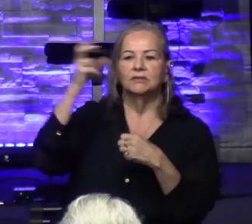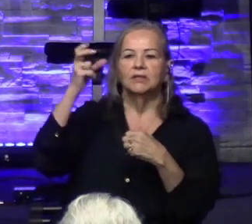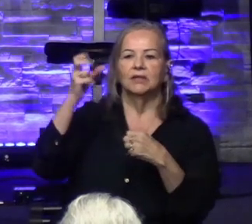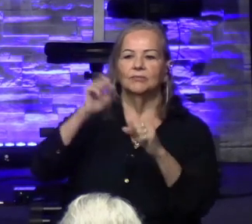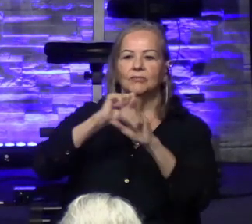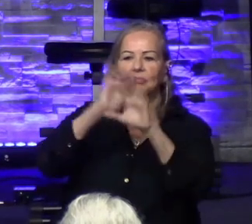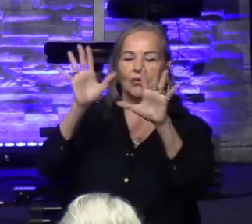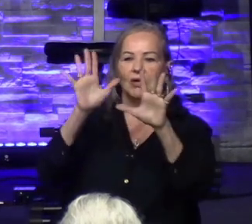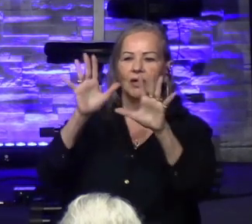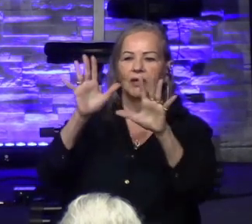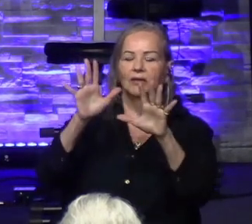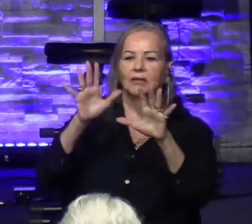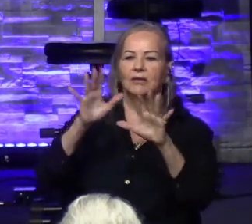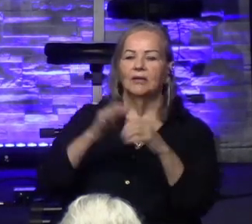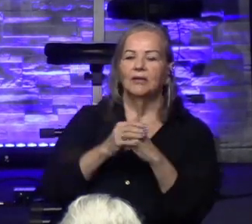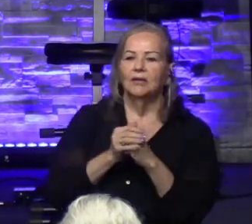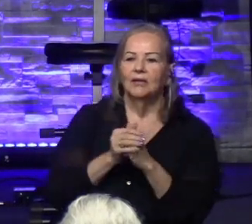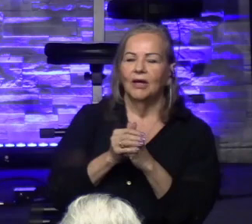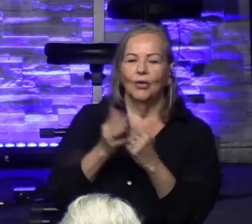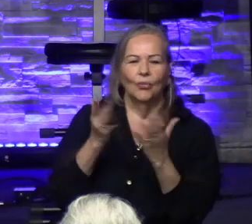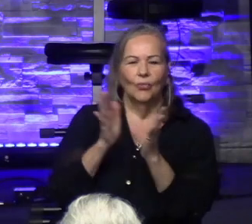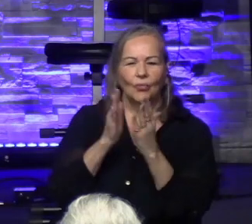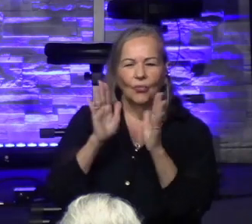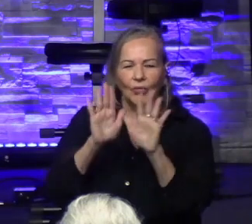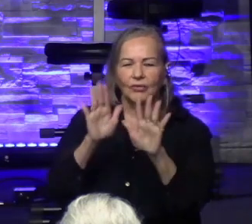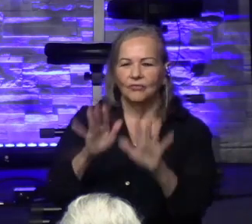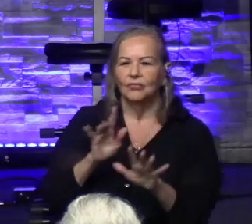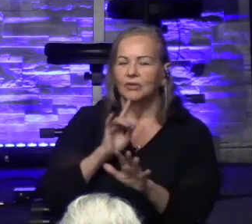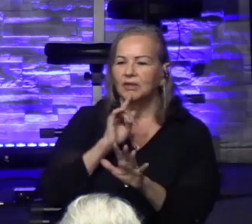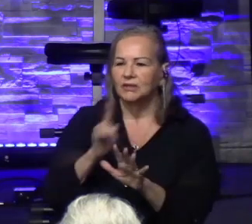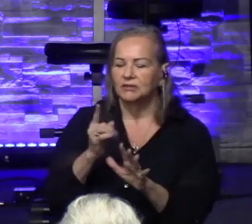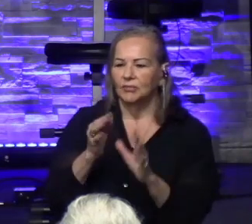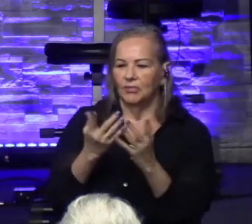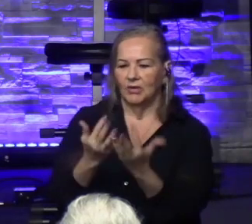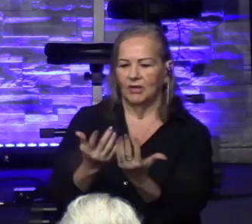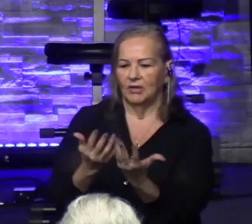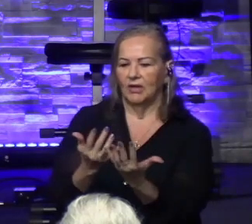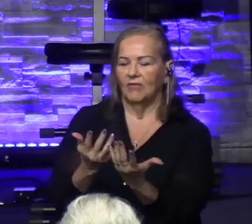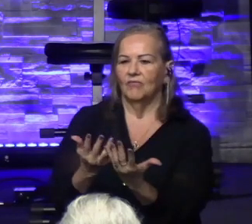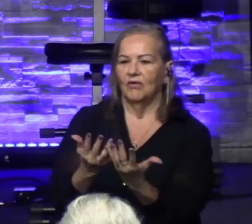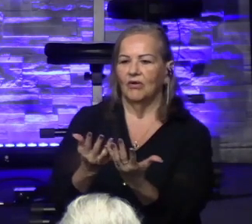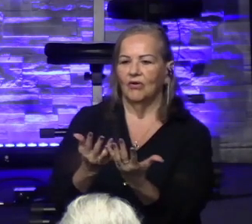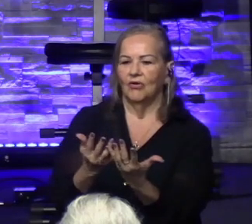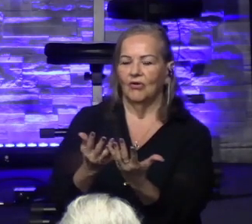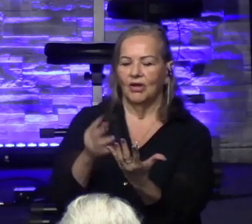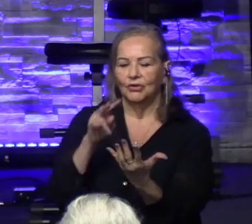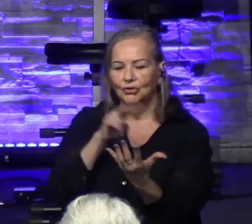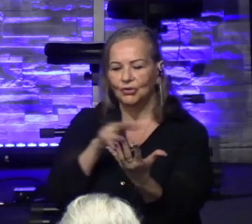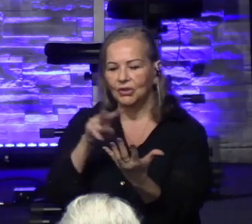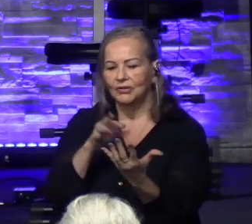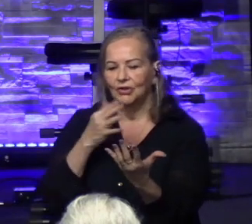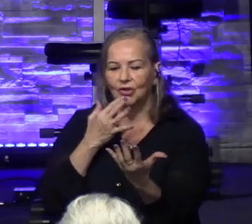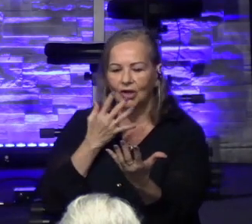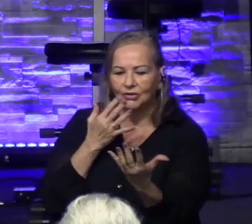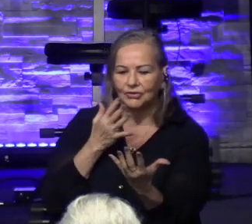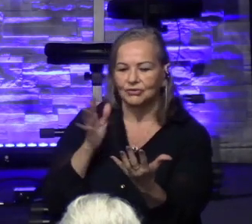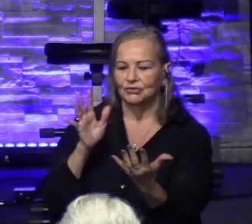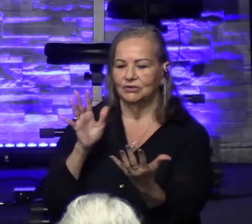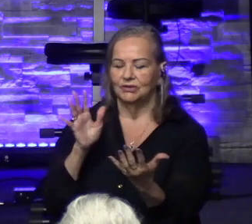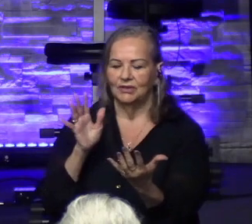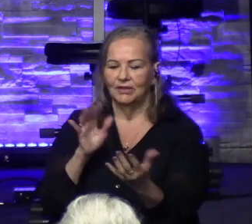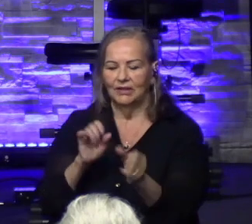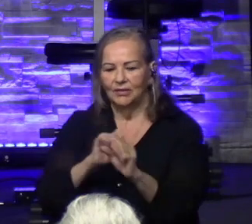How wonderful is it to sit by a campfire and just see the richness of it and just see the flames and the colors that comes from it and how